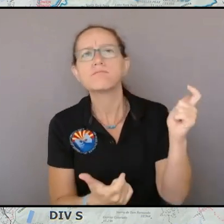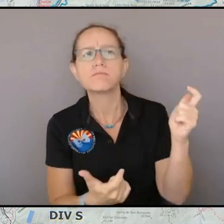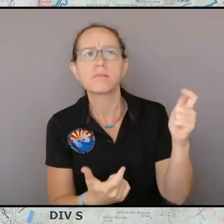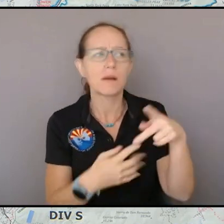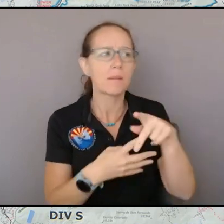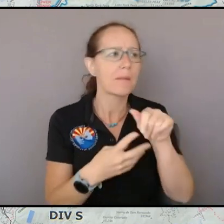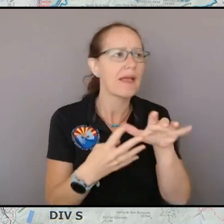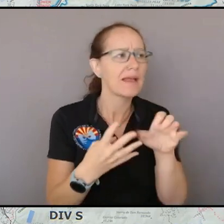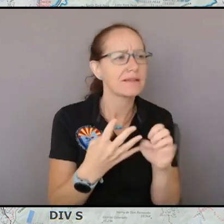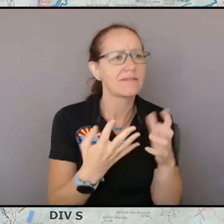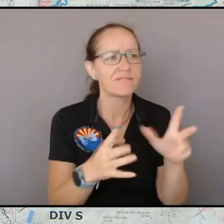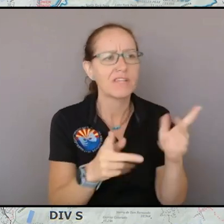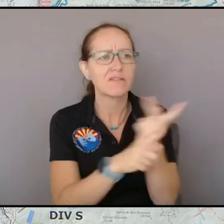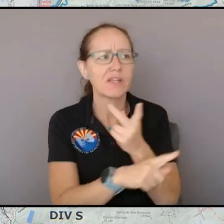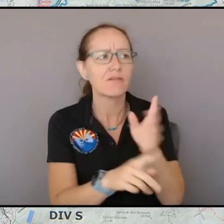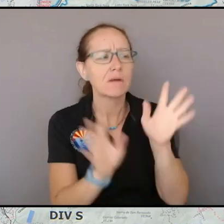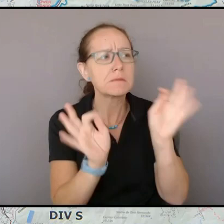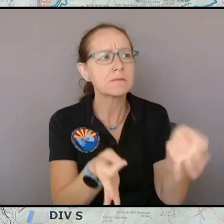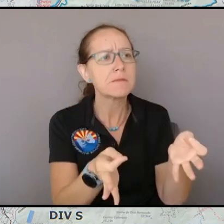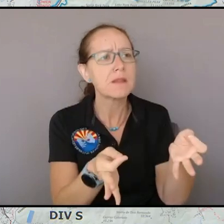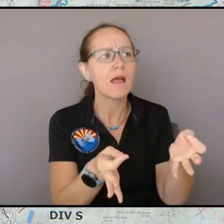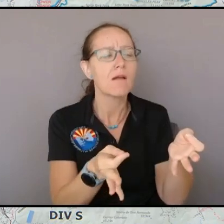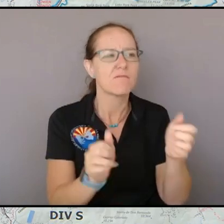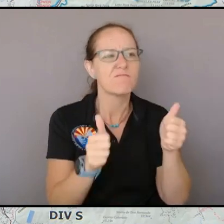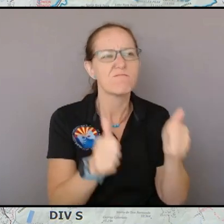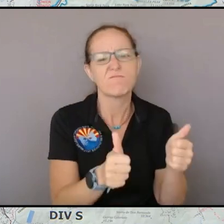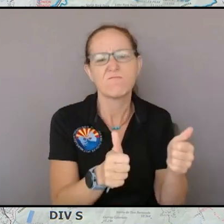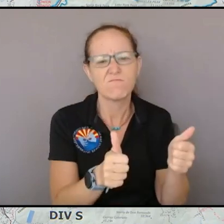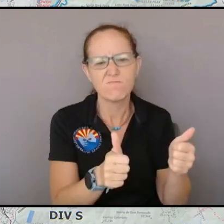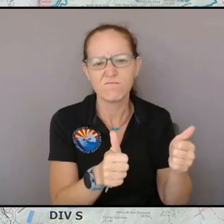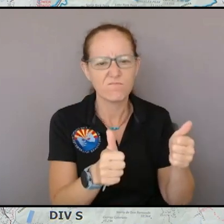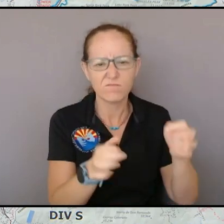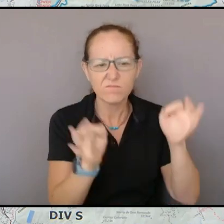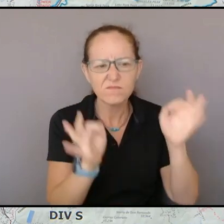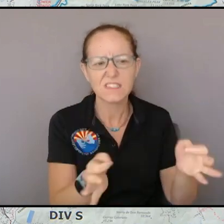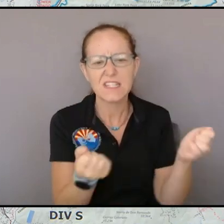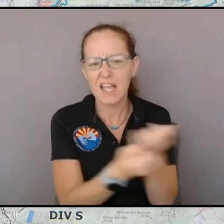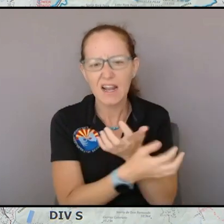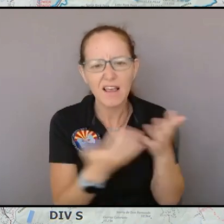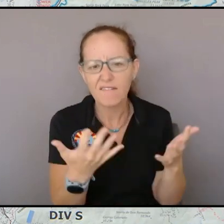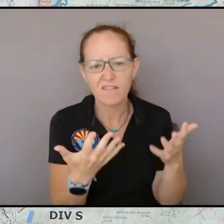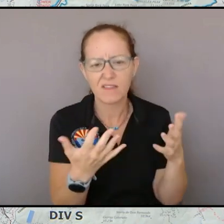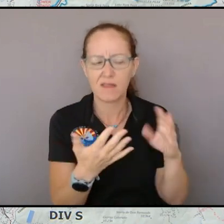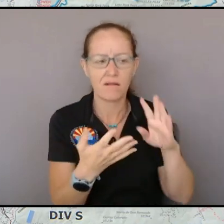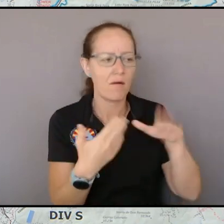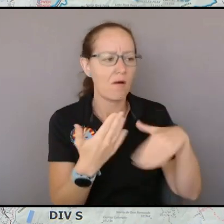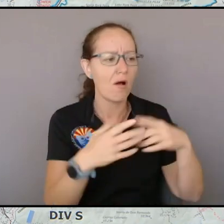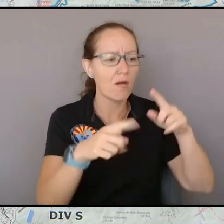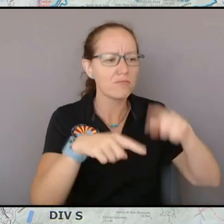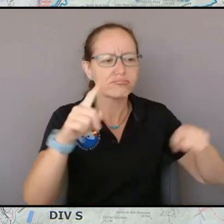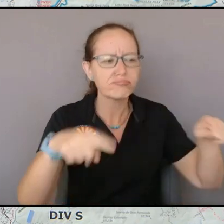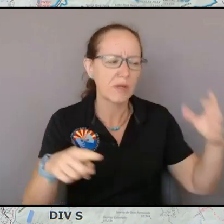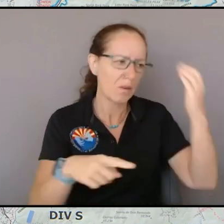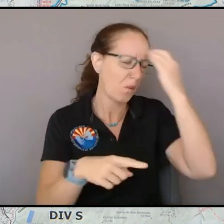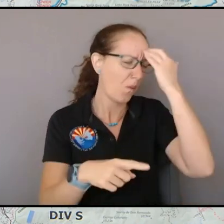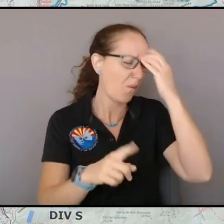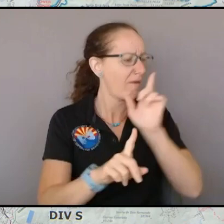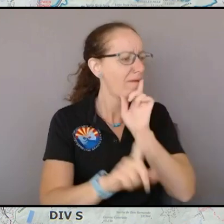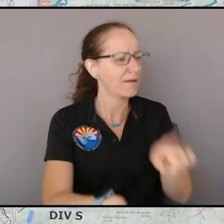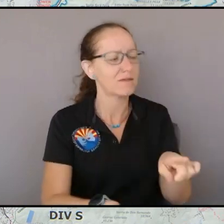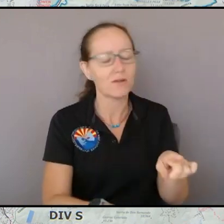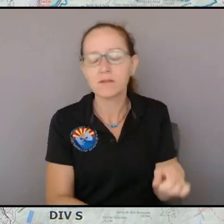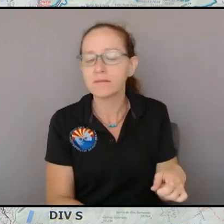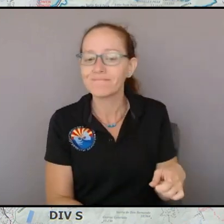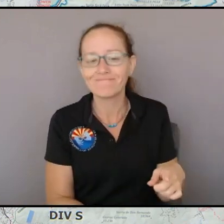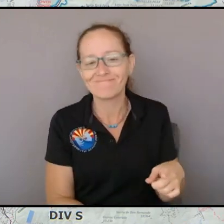the problem with doing that is that the variables are are always based on assumptions right because we're trying to